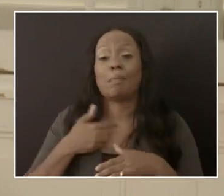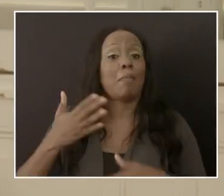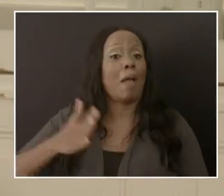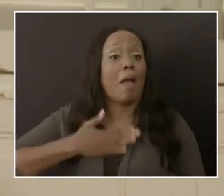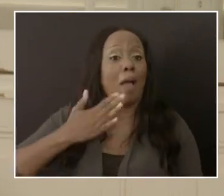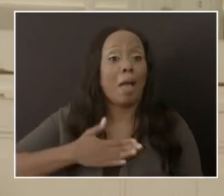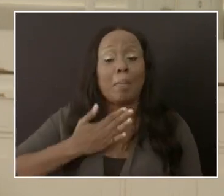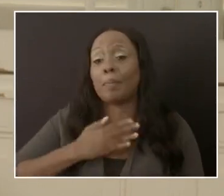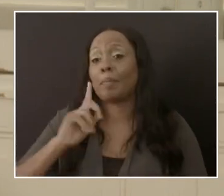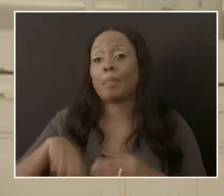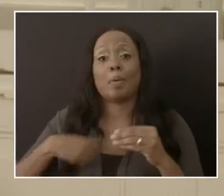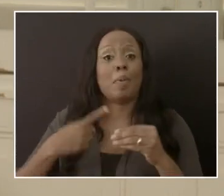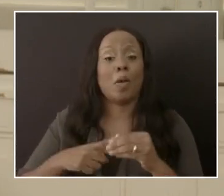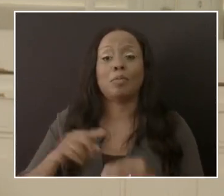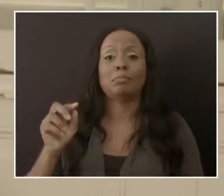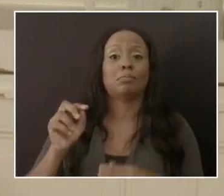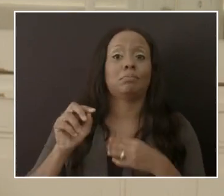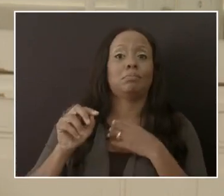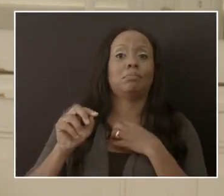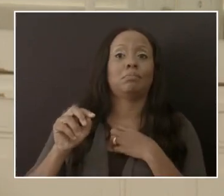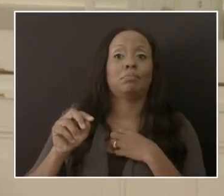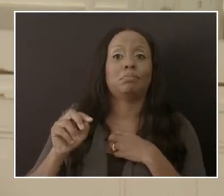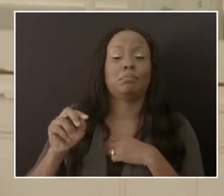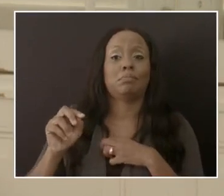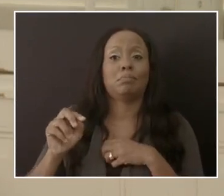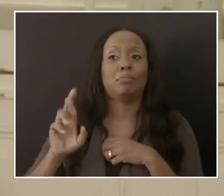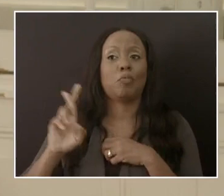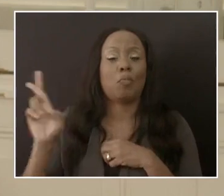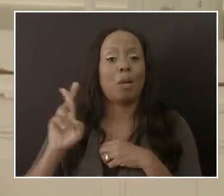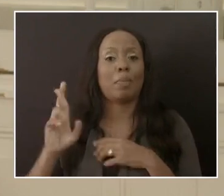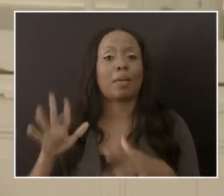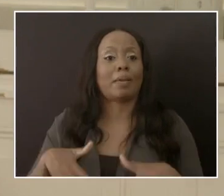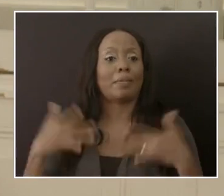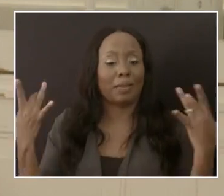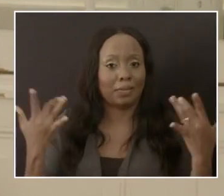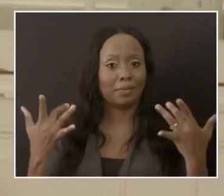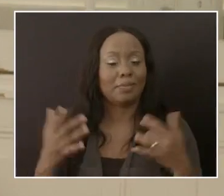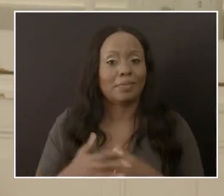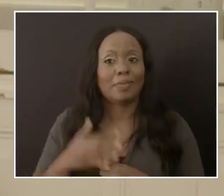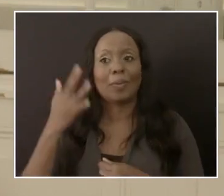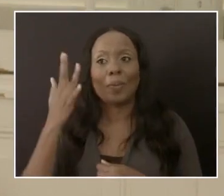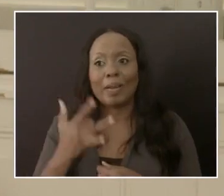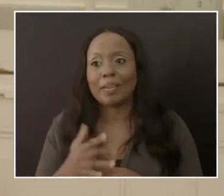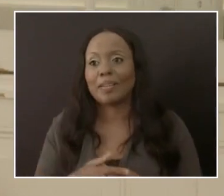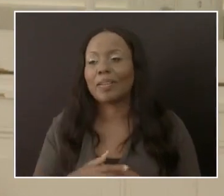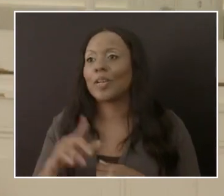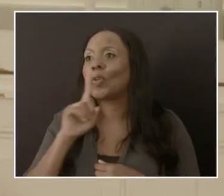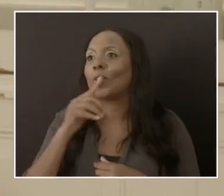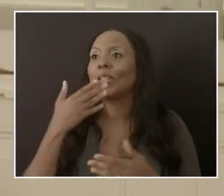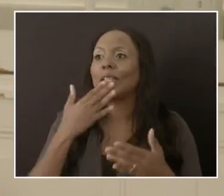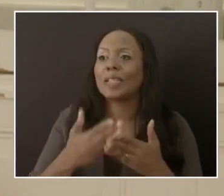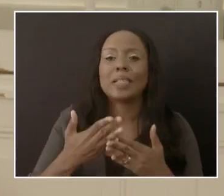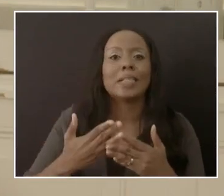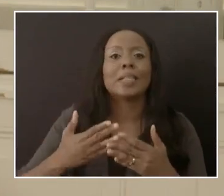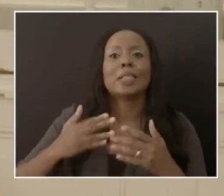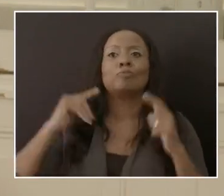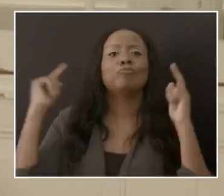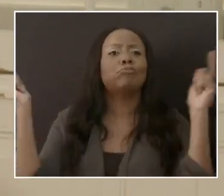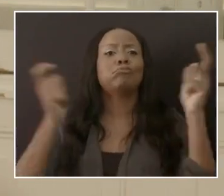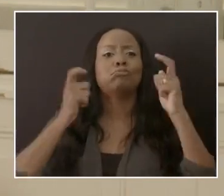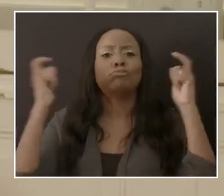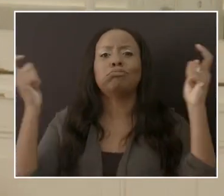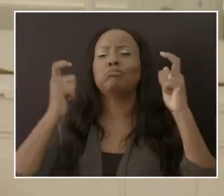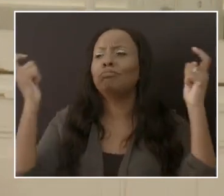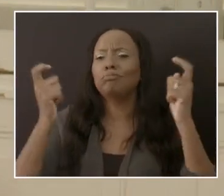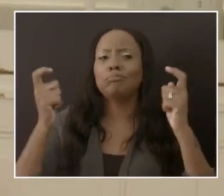on Tuesday, why? because it was an atmosphere of celebration and I said